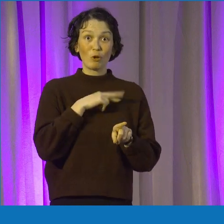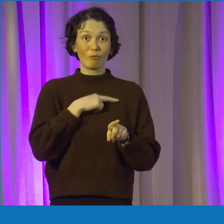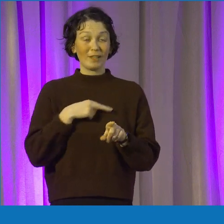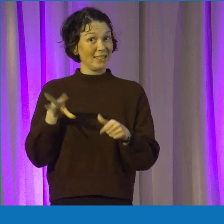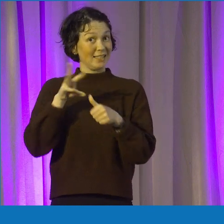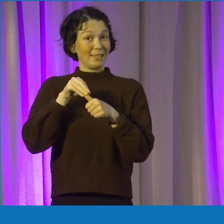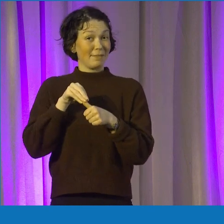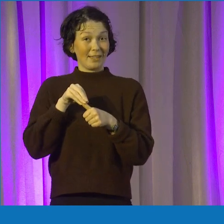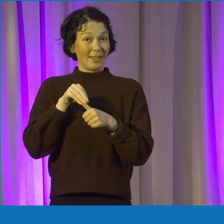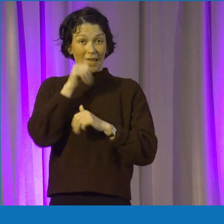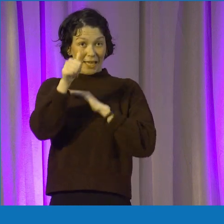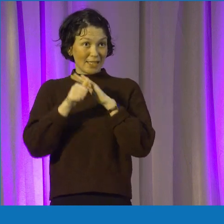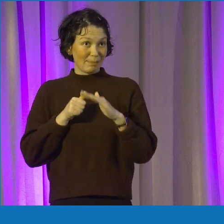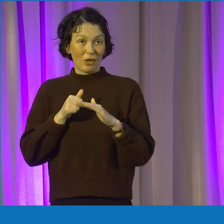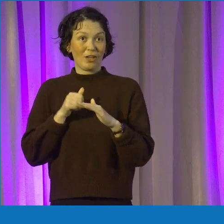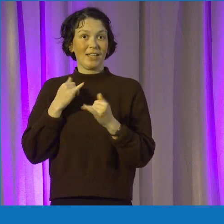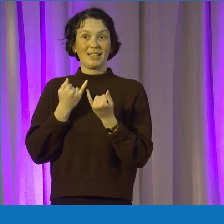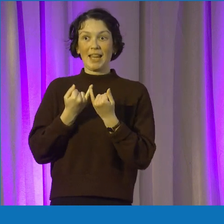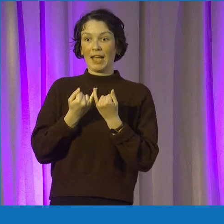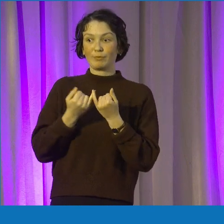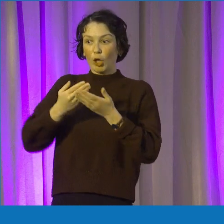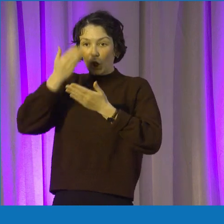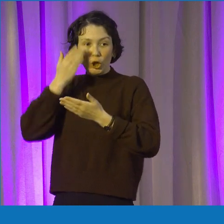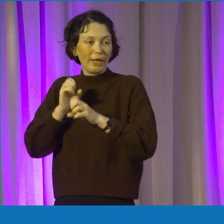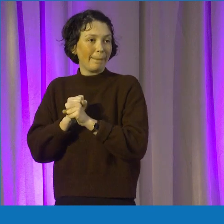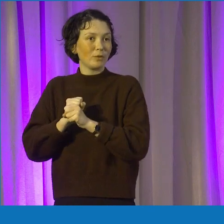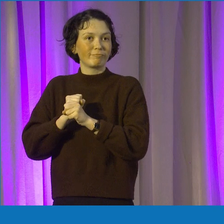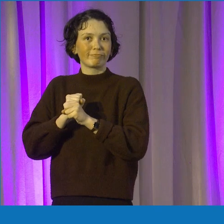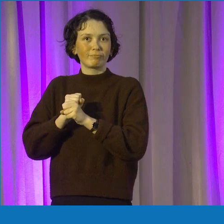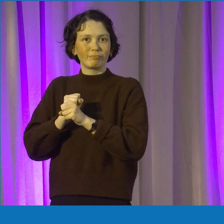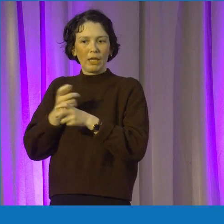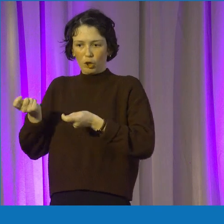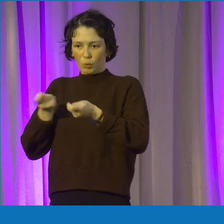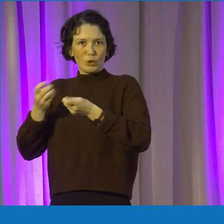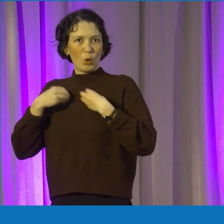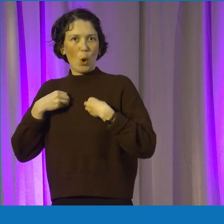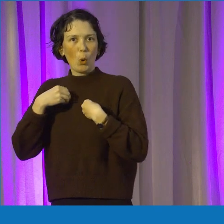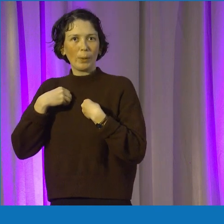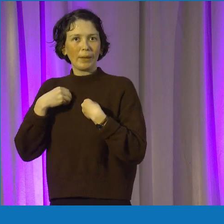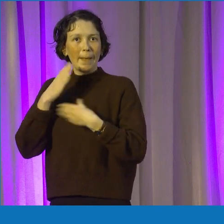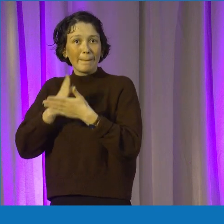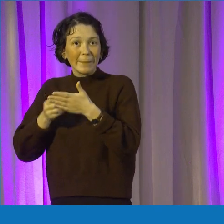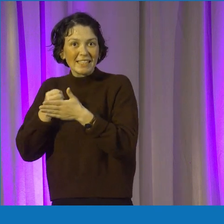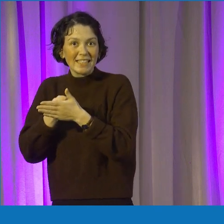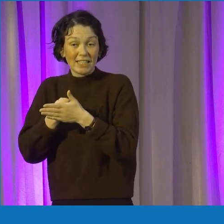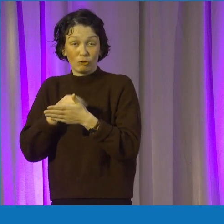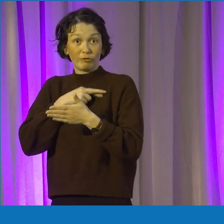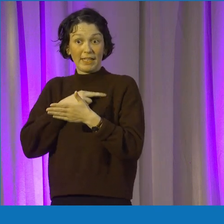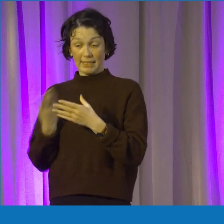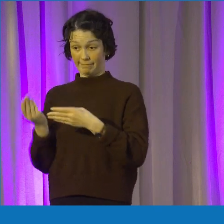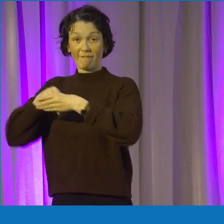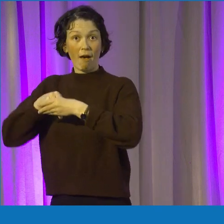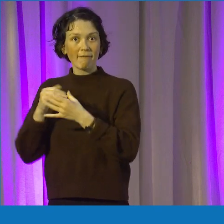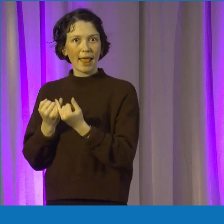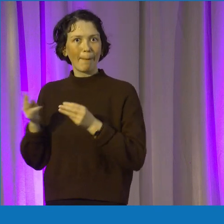that only maybe running your own business or even being involved with some from tests or Enactus, if you're not even running your own business yet, you're just